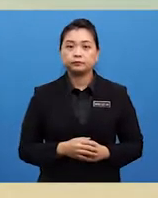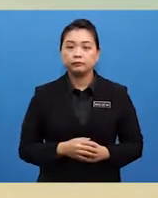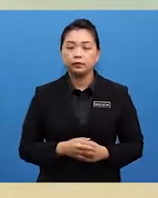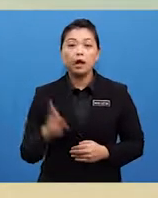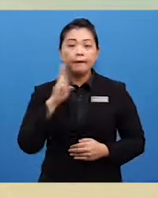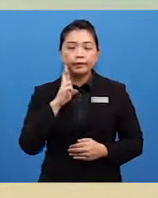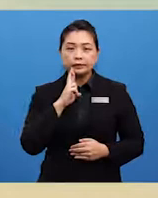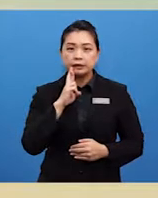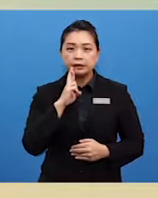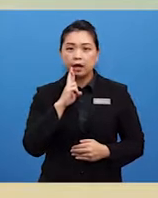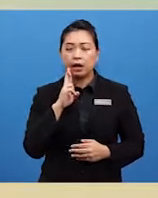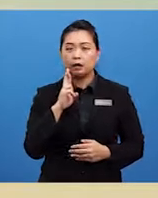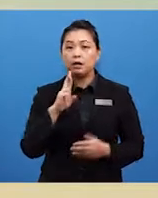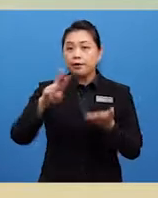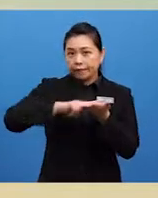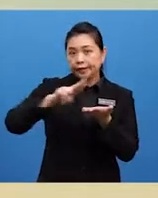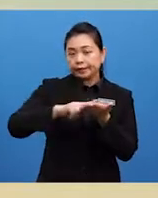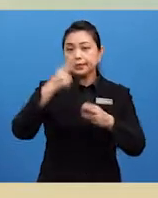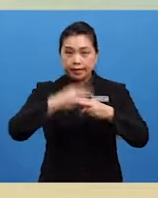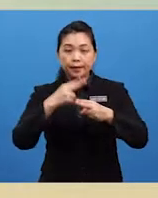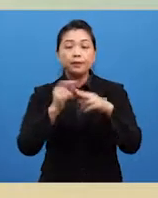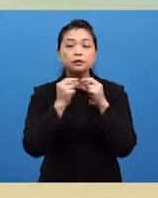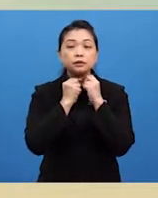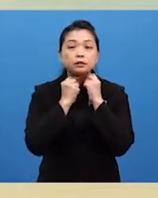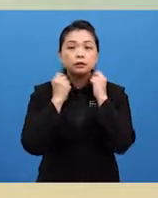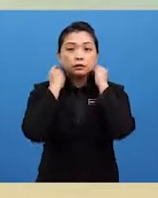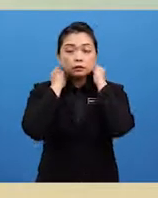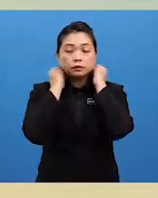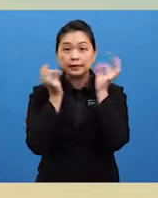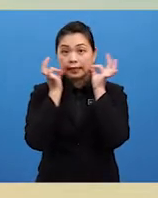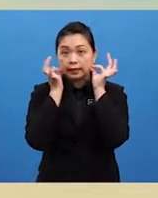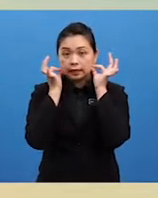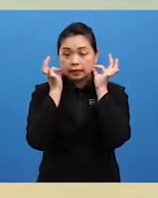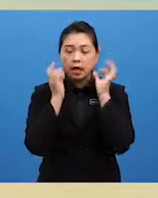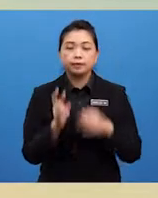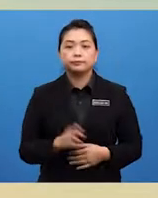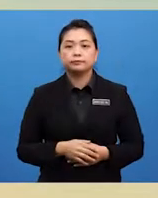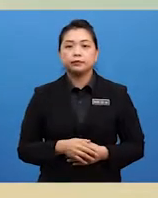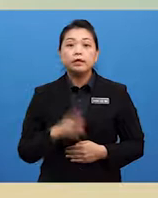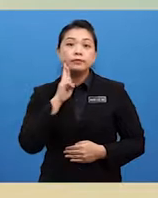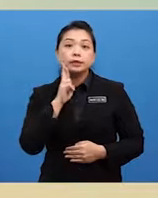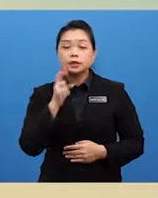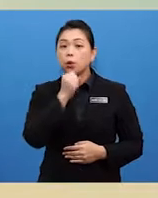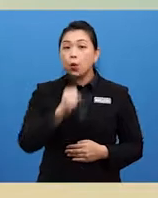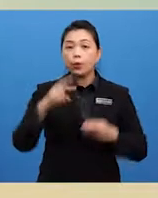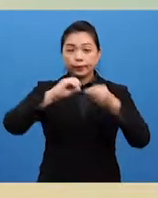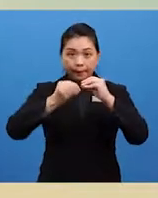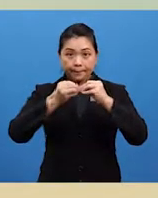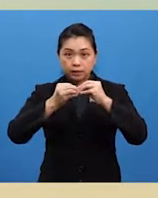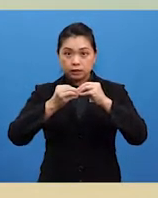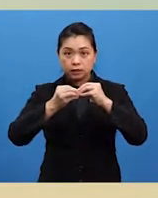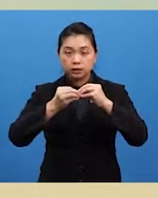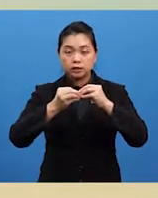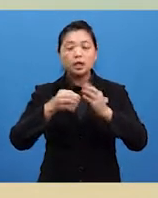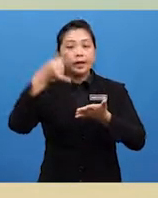Rita read the name on the pink collar. Rita's old phone number was on it. Yes, it was